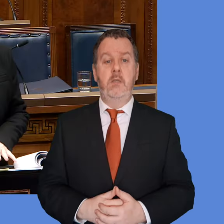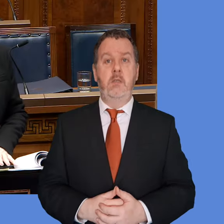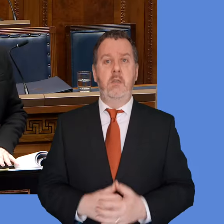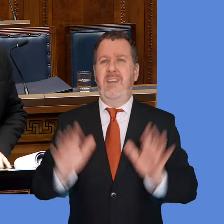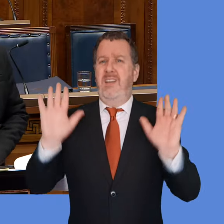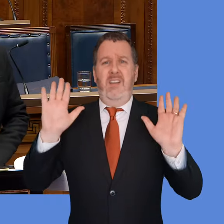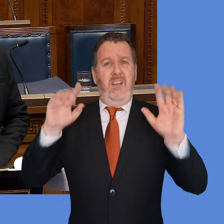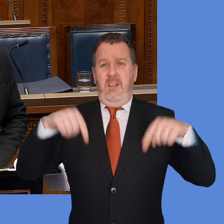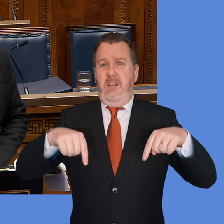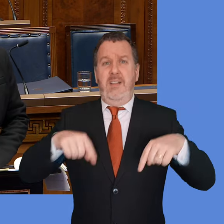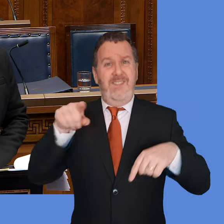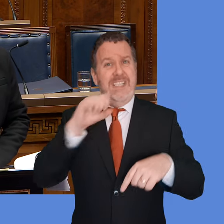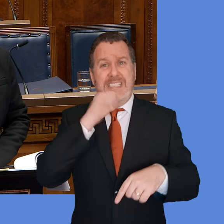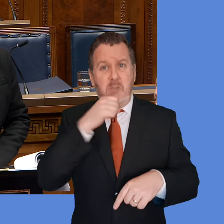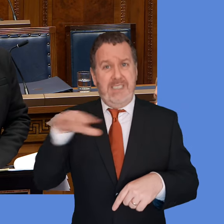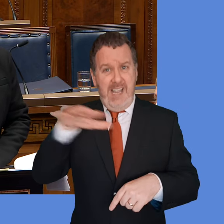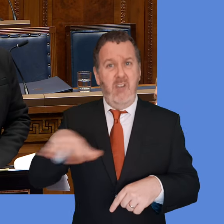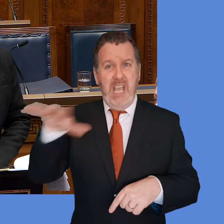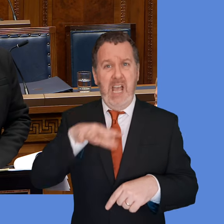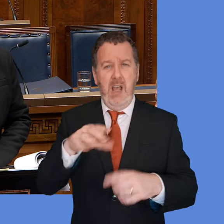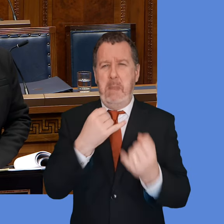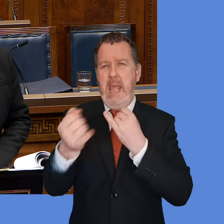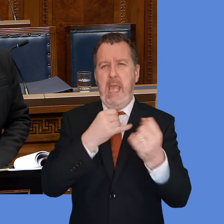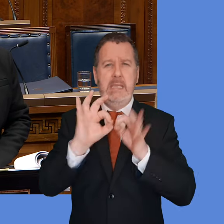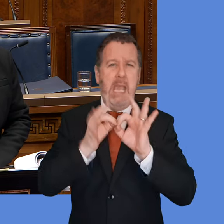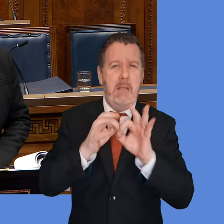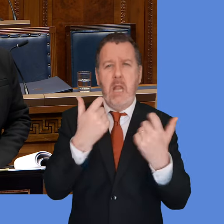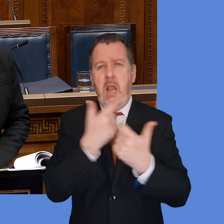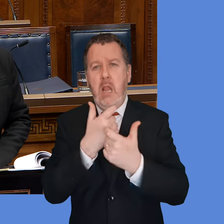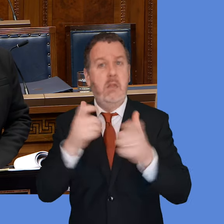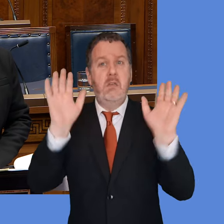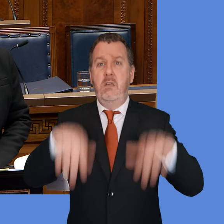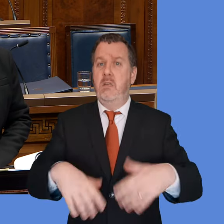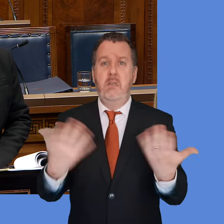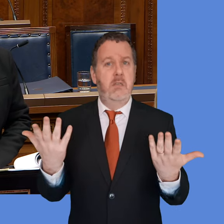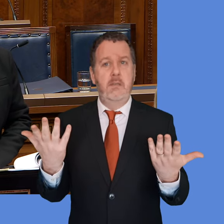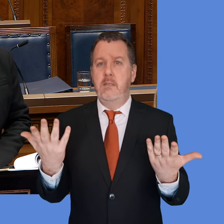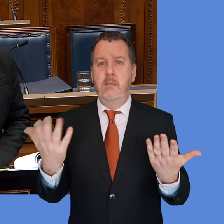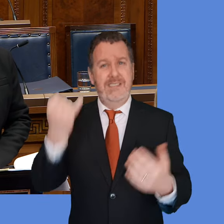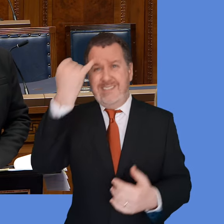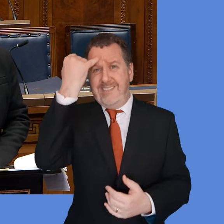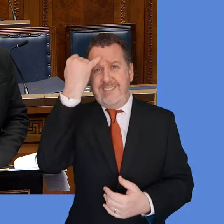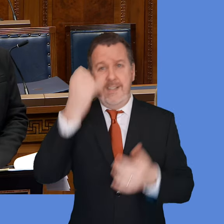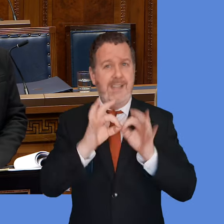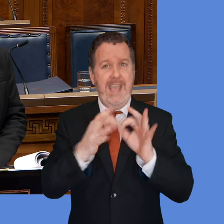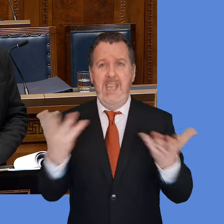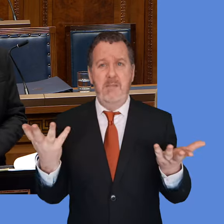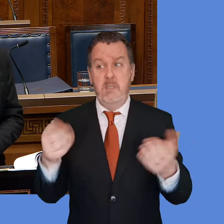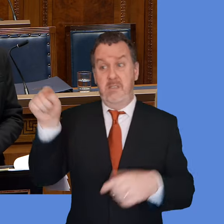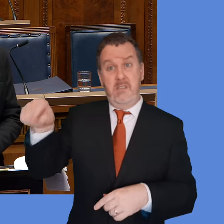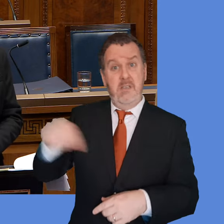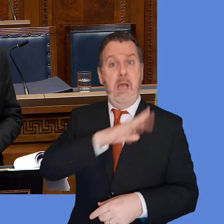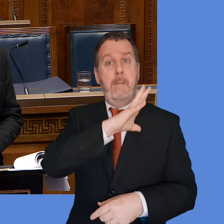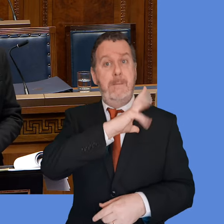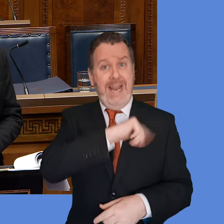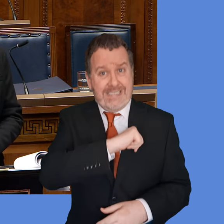is far too serious for petty games. It's far, far too serious for petty games. What's happening in Palestine and